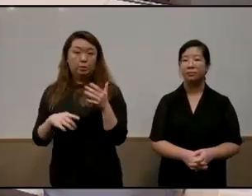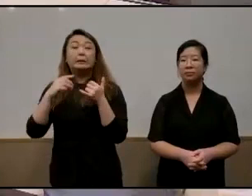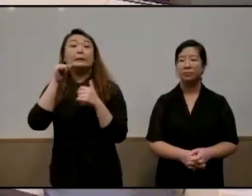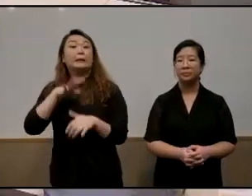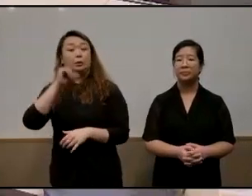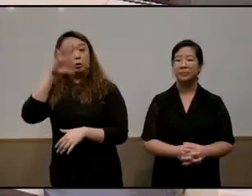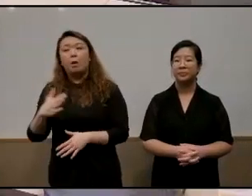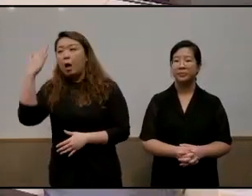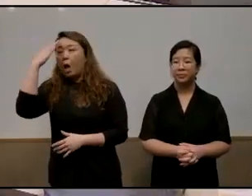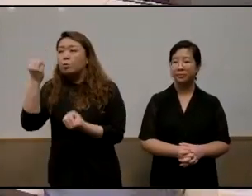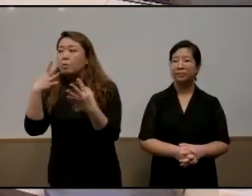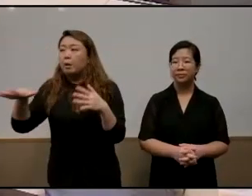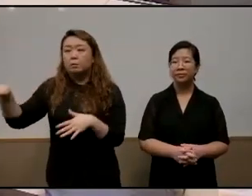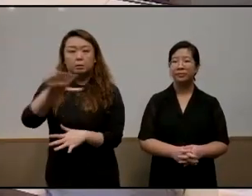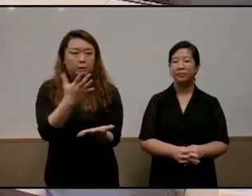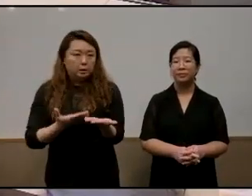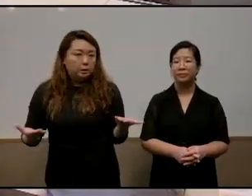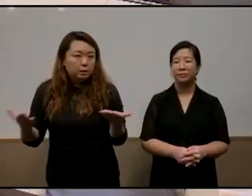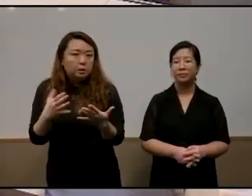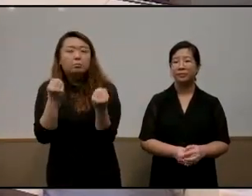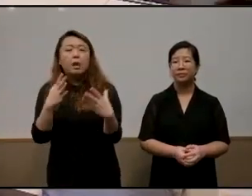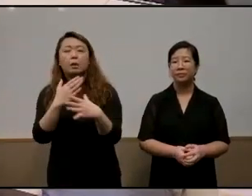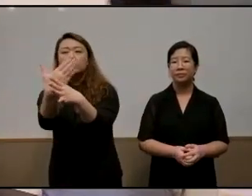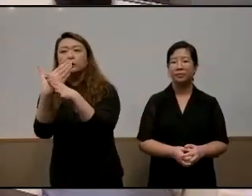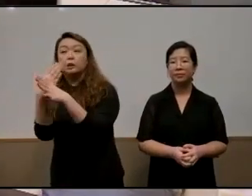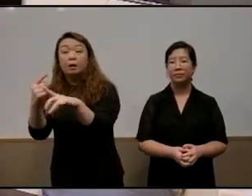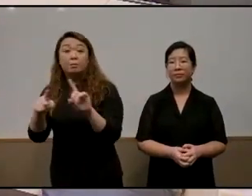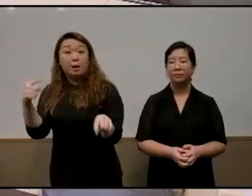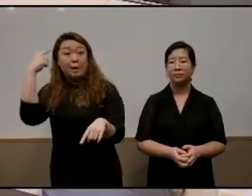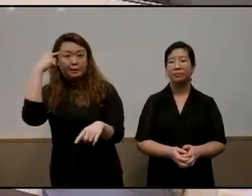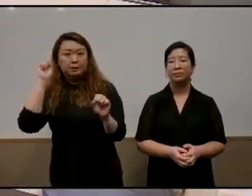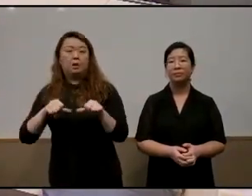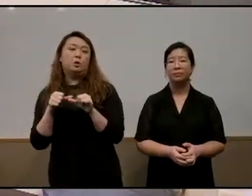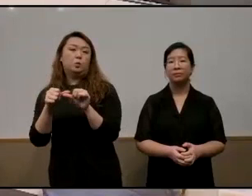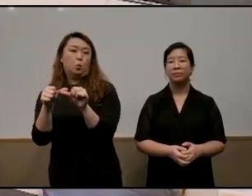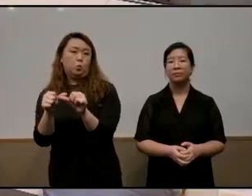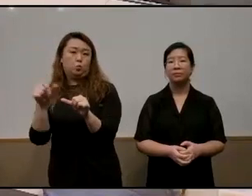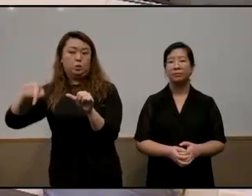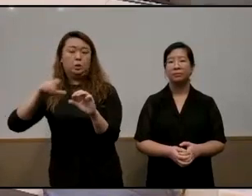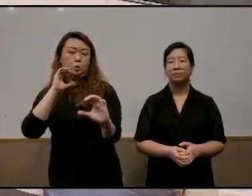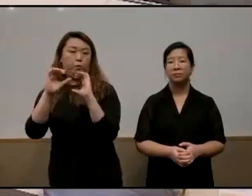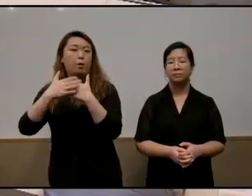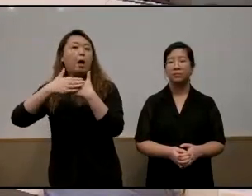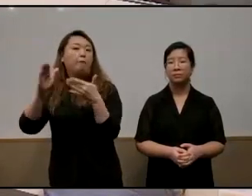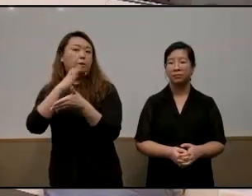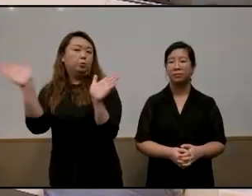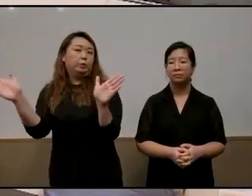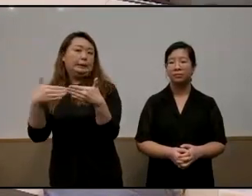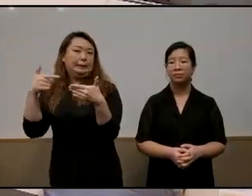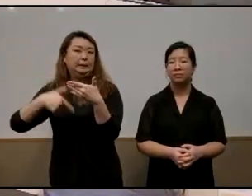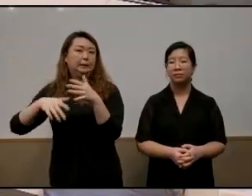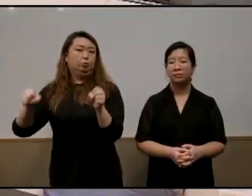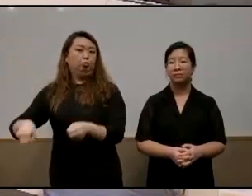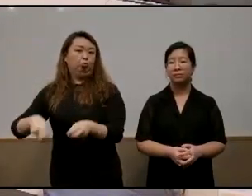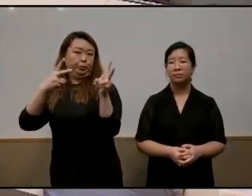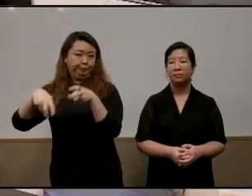gentlemen i know many of you in this room have a lot that you want to share but i think we can continue a lot of this conversation after we end the stream so